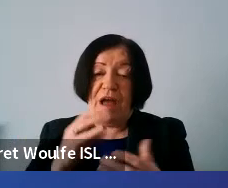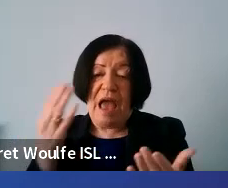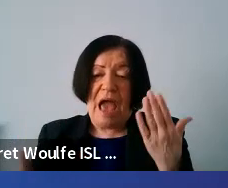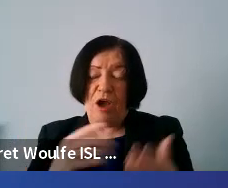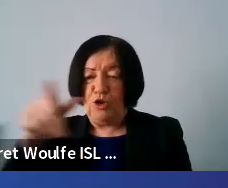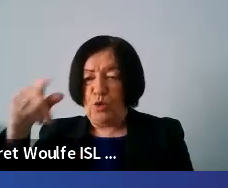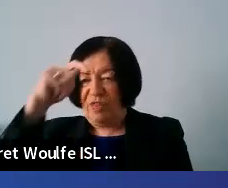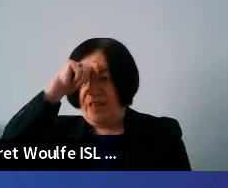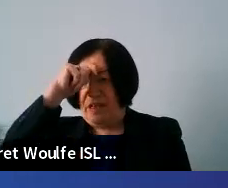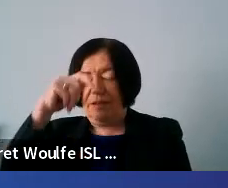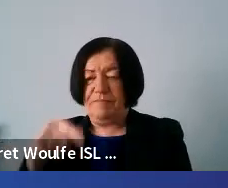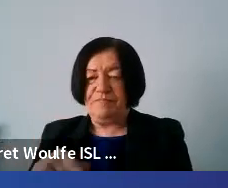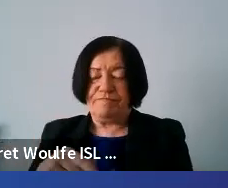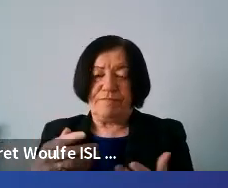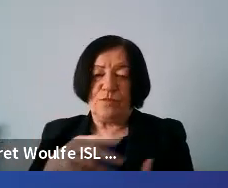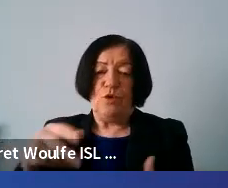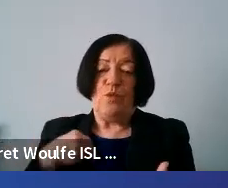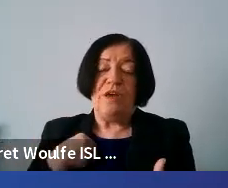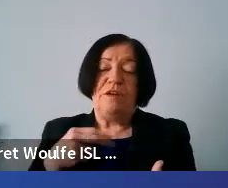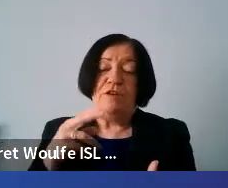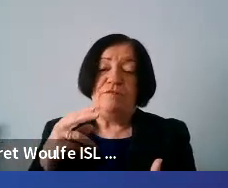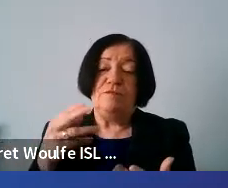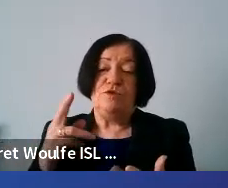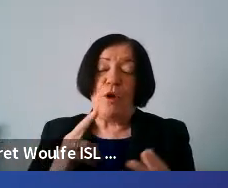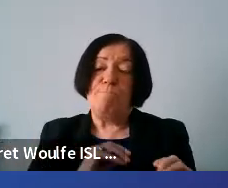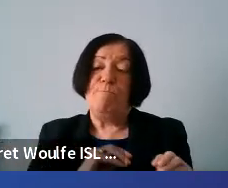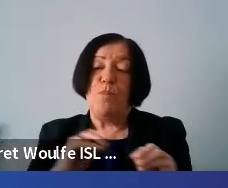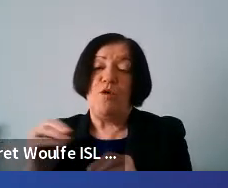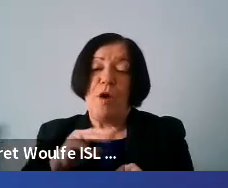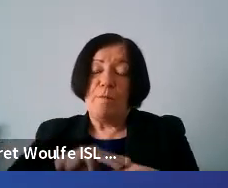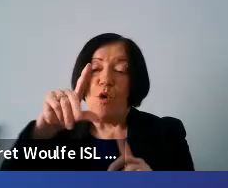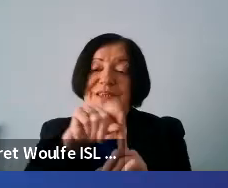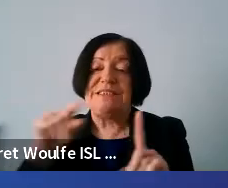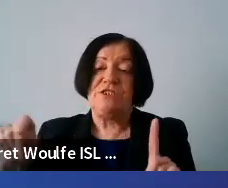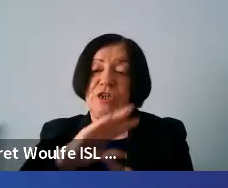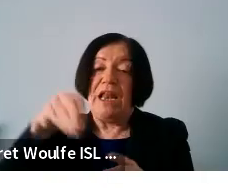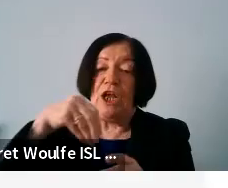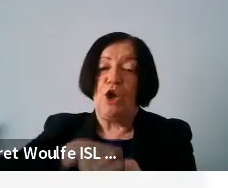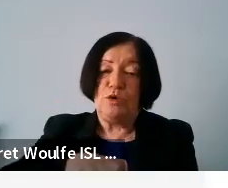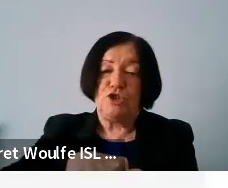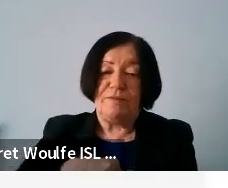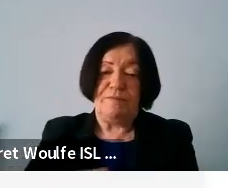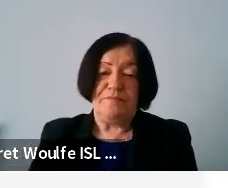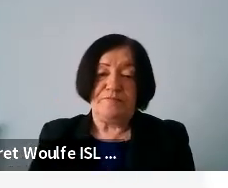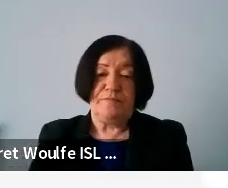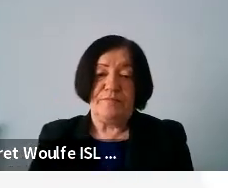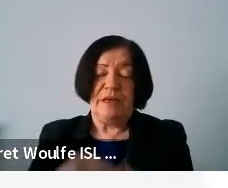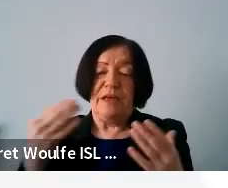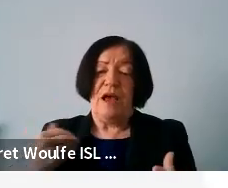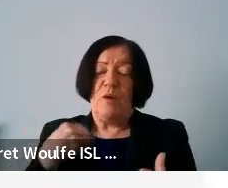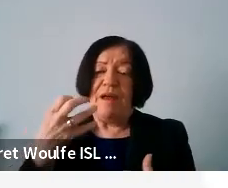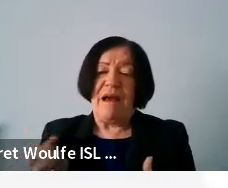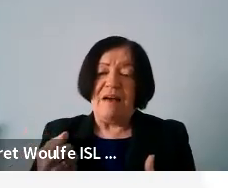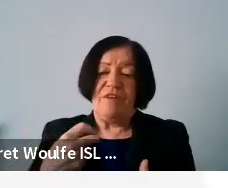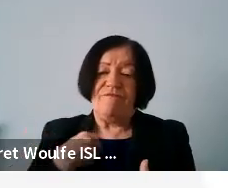you think um you know we should actually move towards more digital inclusion now we have a